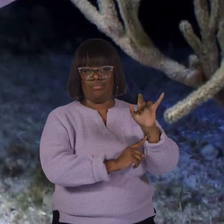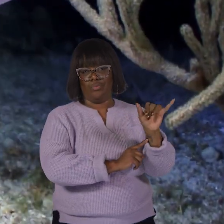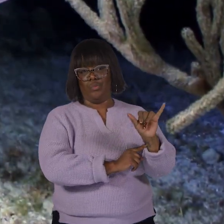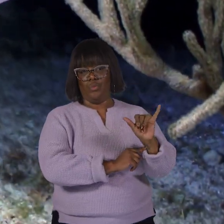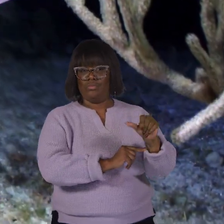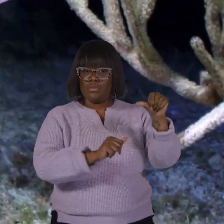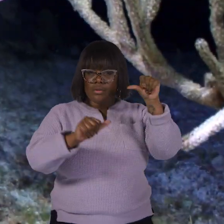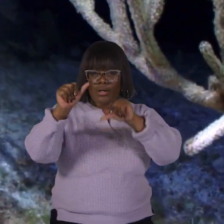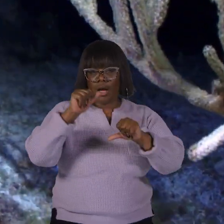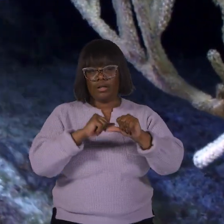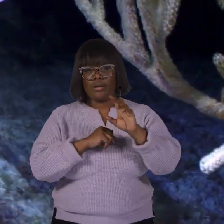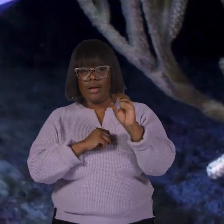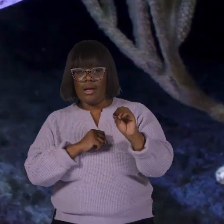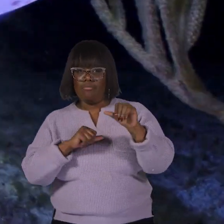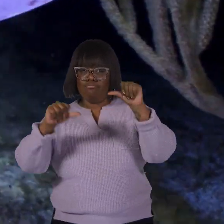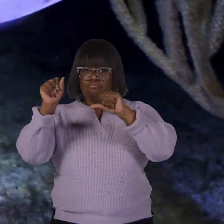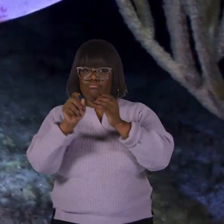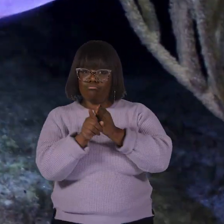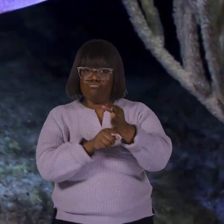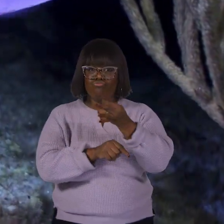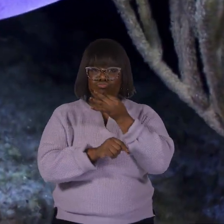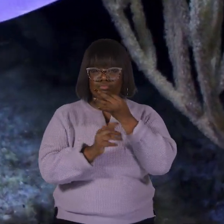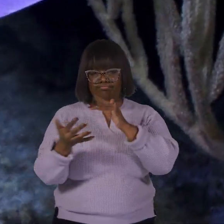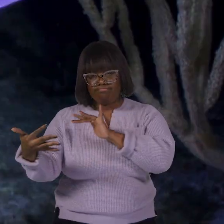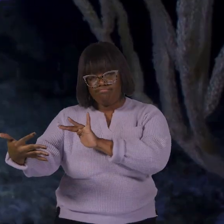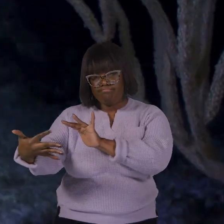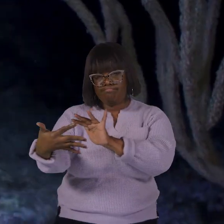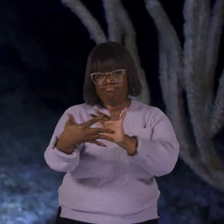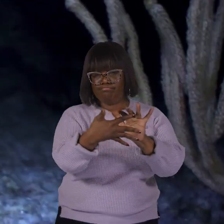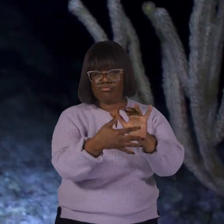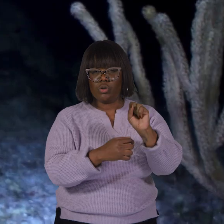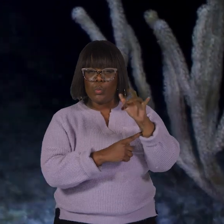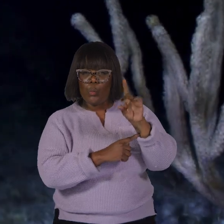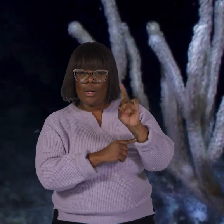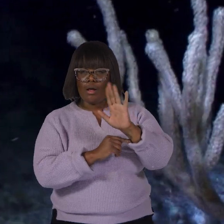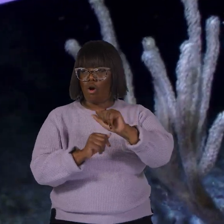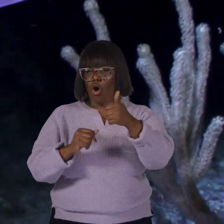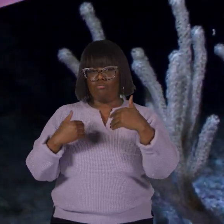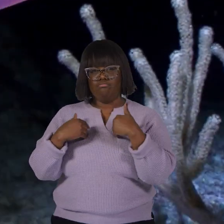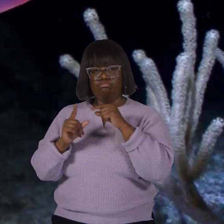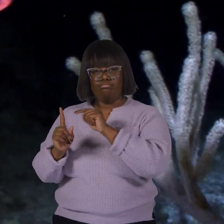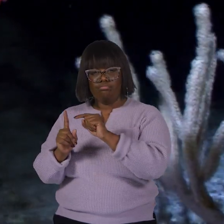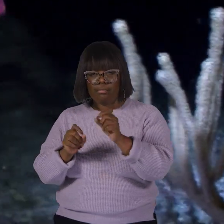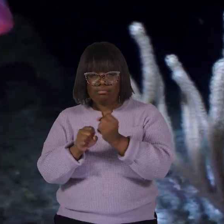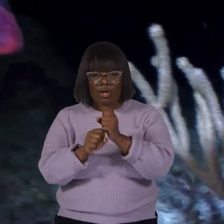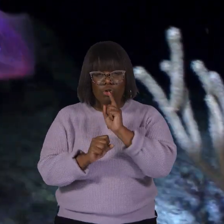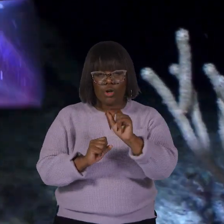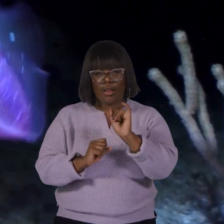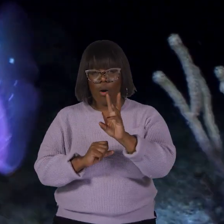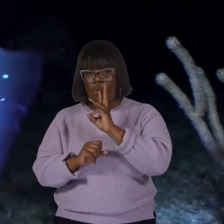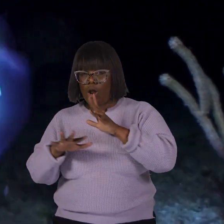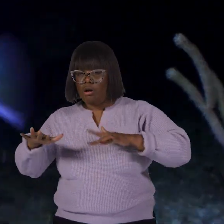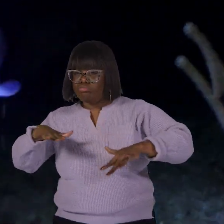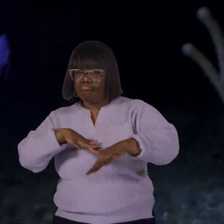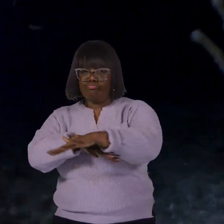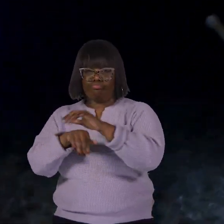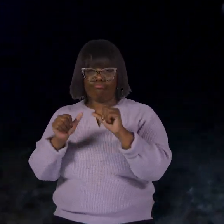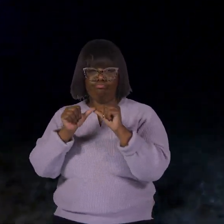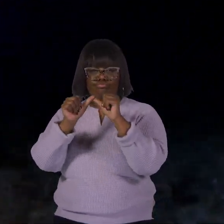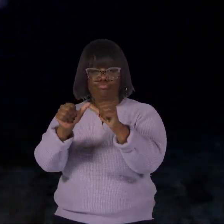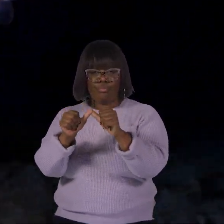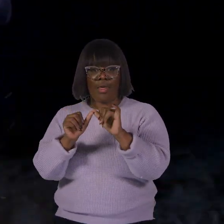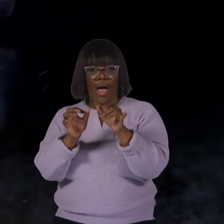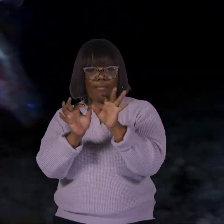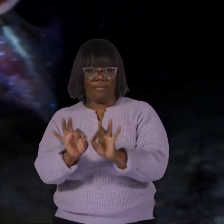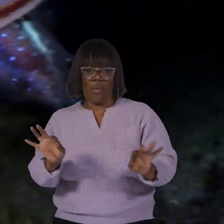and marine conservationists are studying squid and their habitats to ensure they stay safe and plentiful in the ocean, as they are